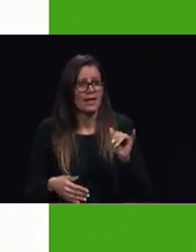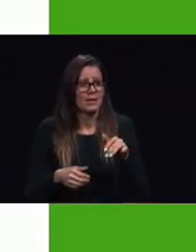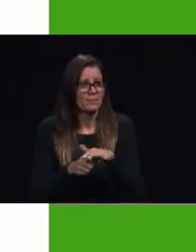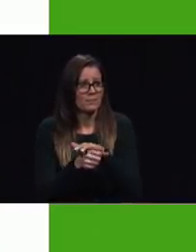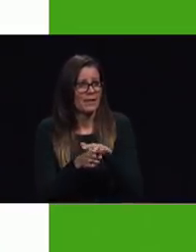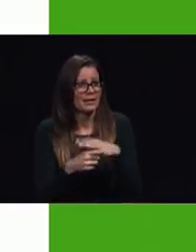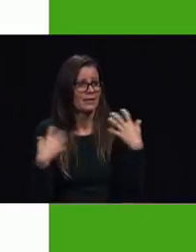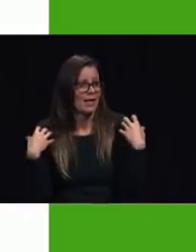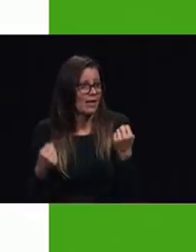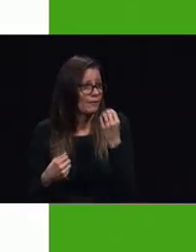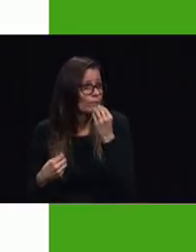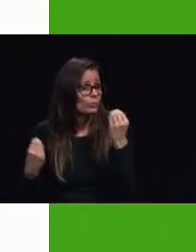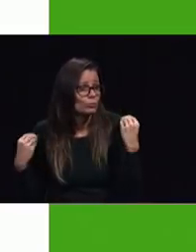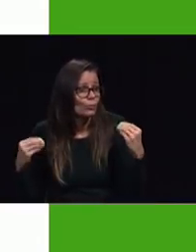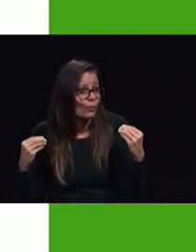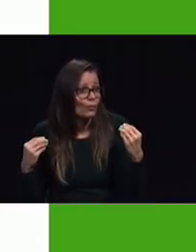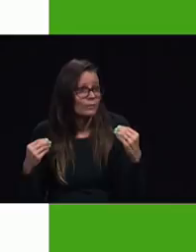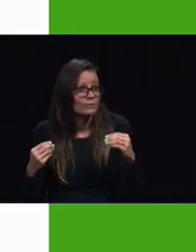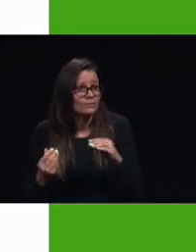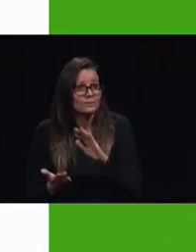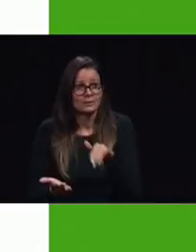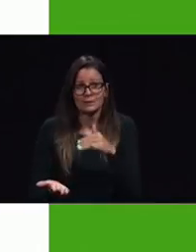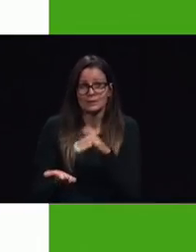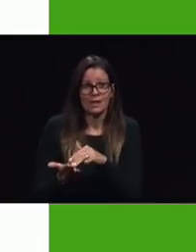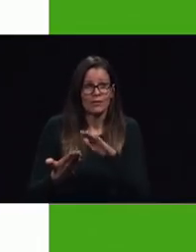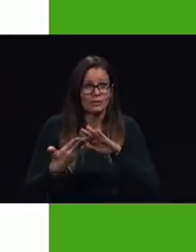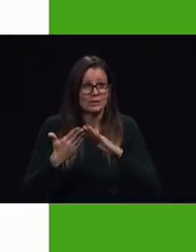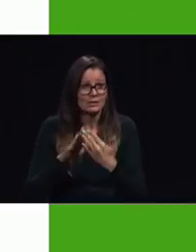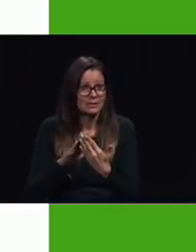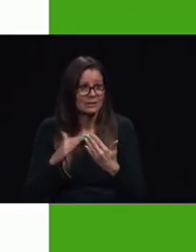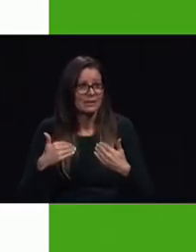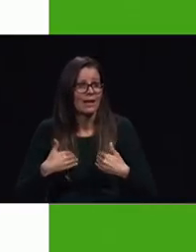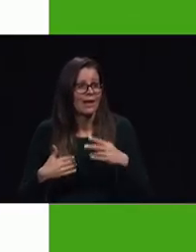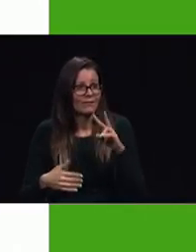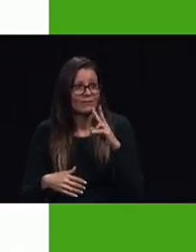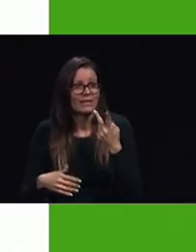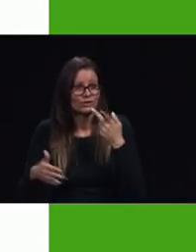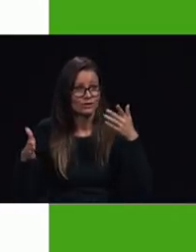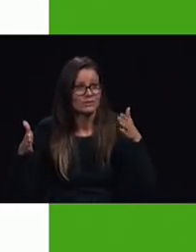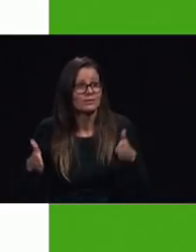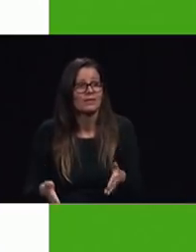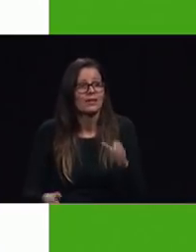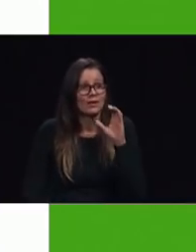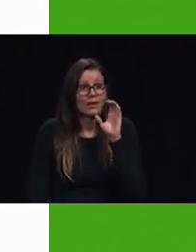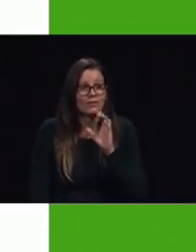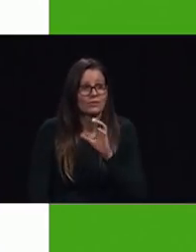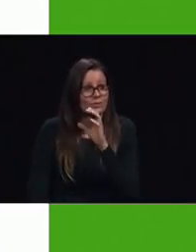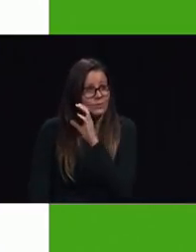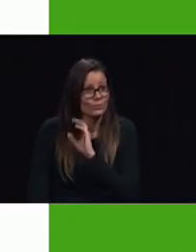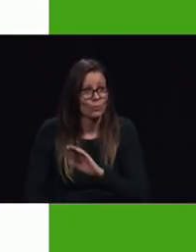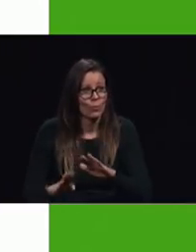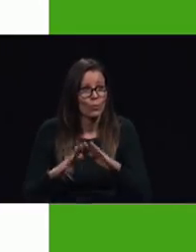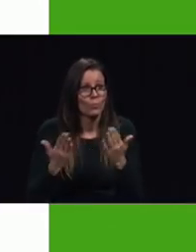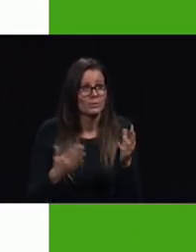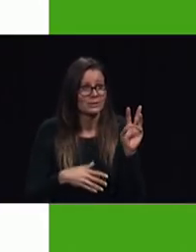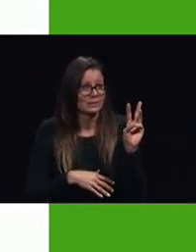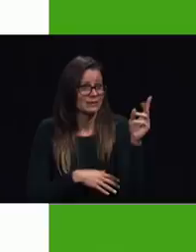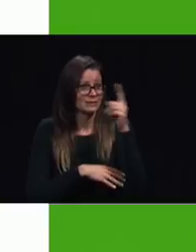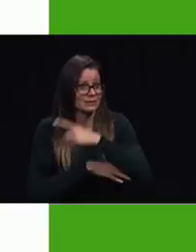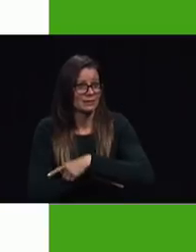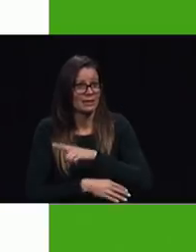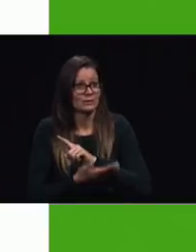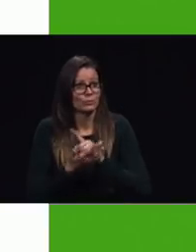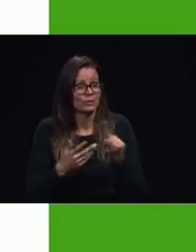nearer the center of the city was conducted a vegetarian cafe which was open six days in the week and entirely closed on the